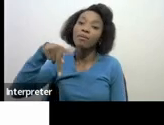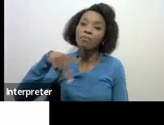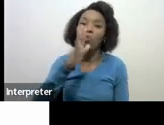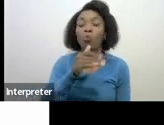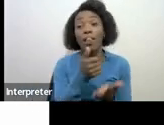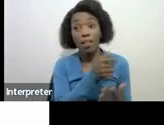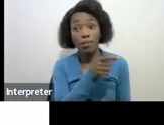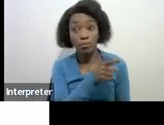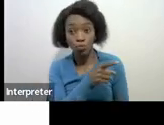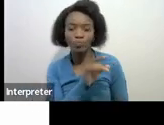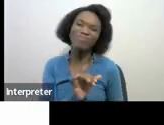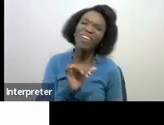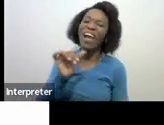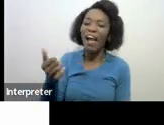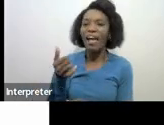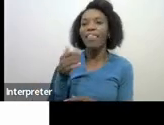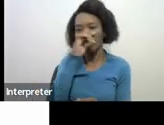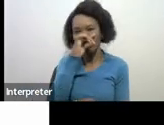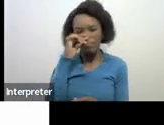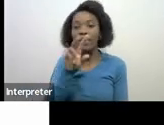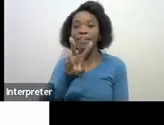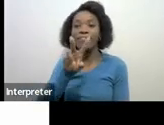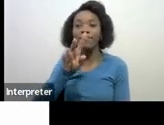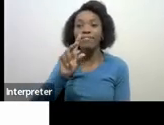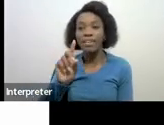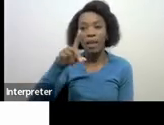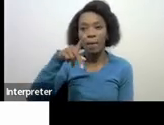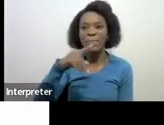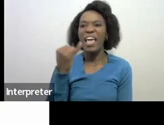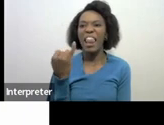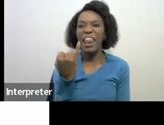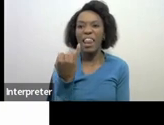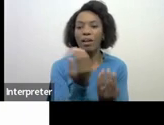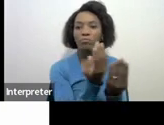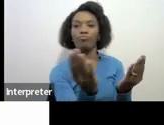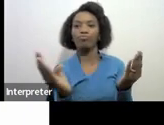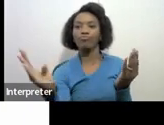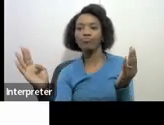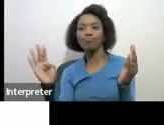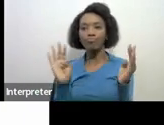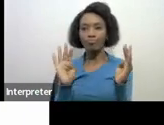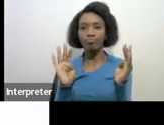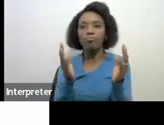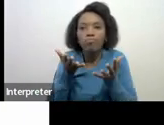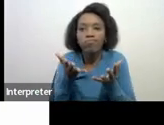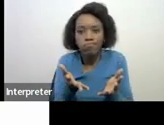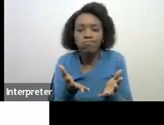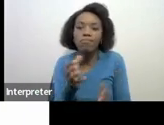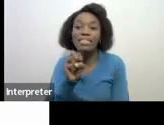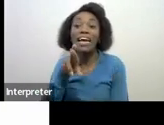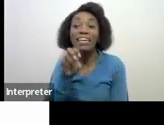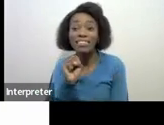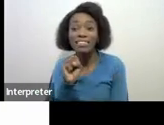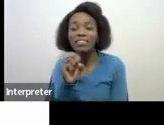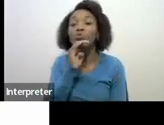VDP it's a ring fenced unit within SIRS meaning whatever you do with SIRS